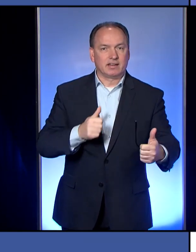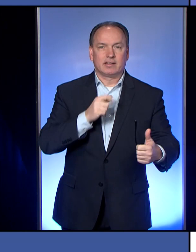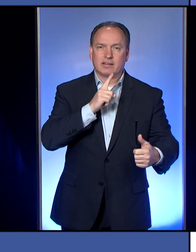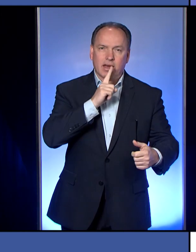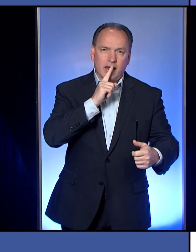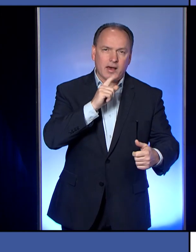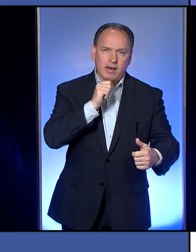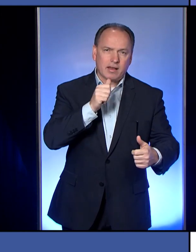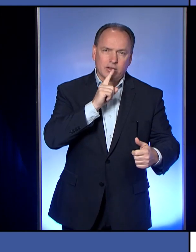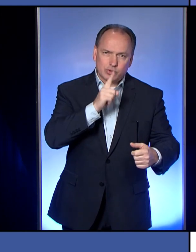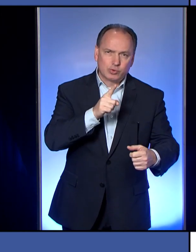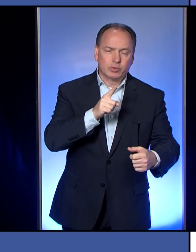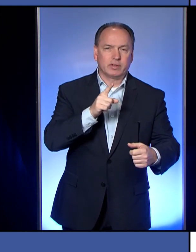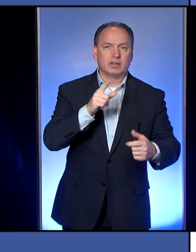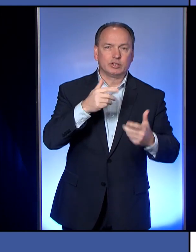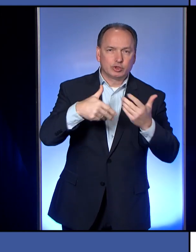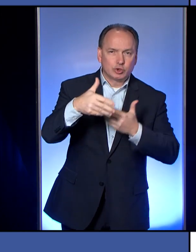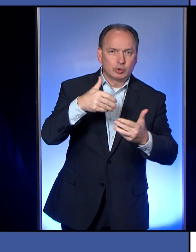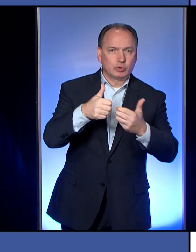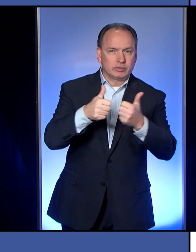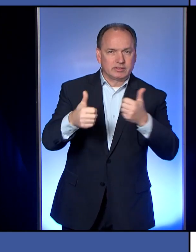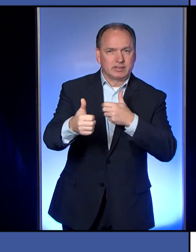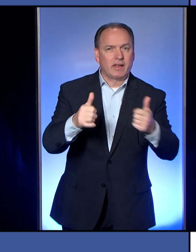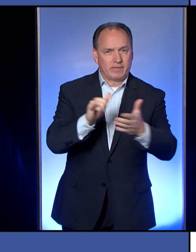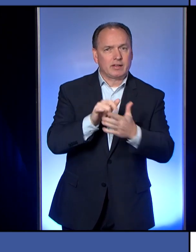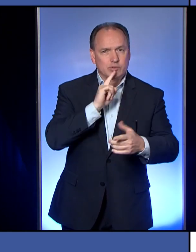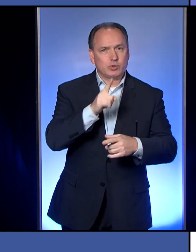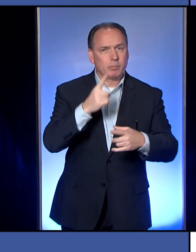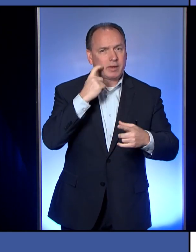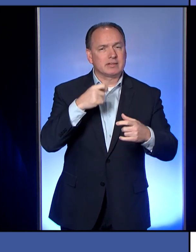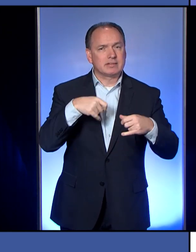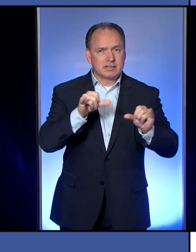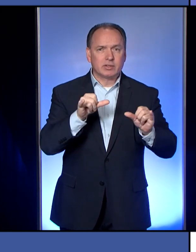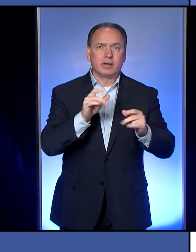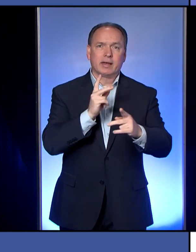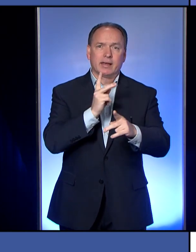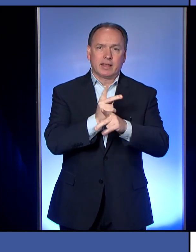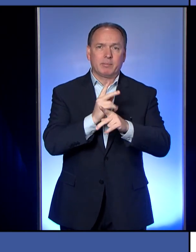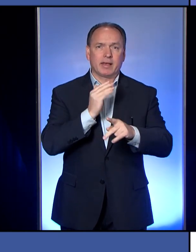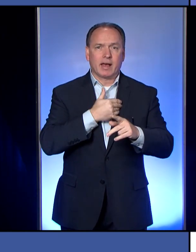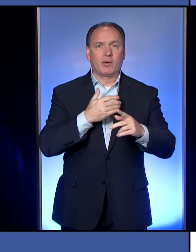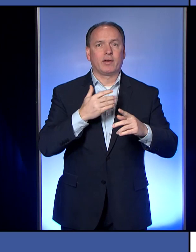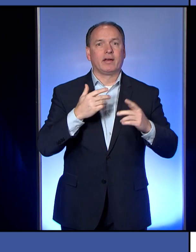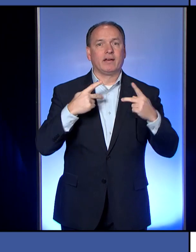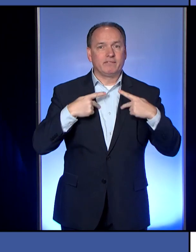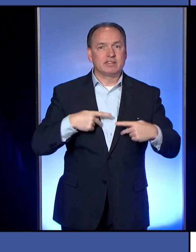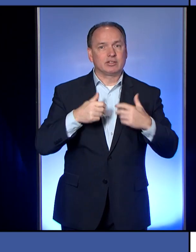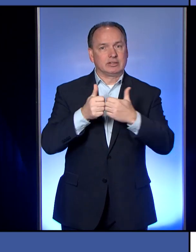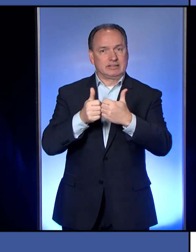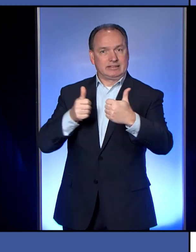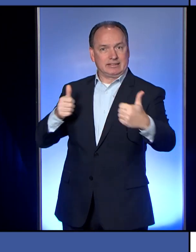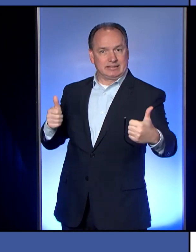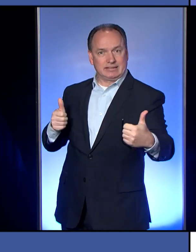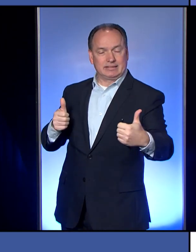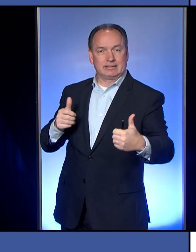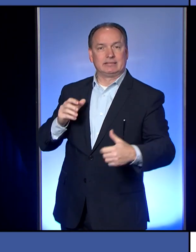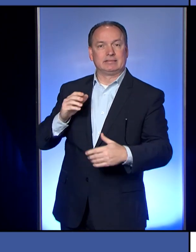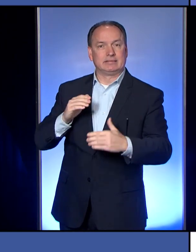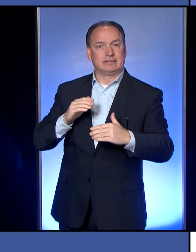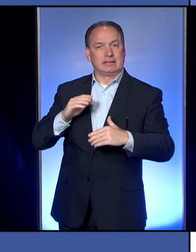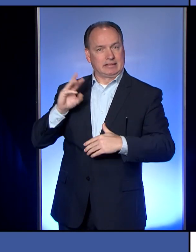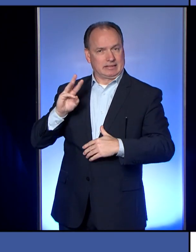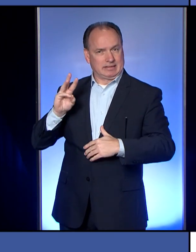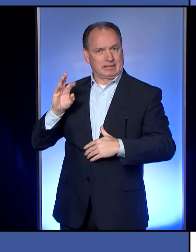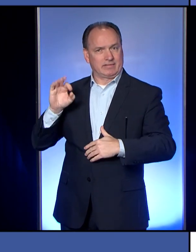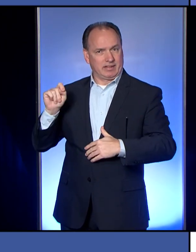distancing. And that is true because while we are keeping our physical distance from each other of a minimum of six feet,